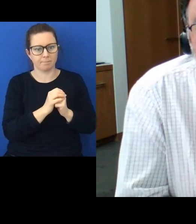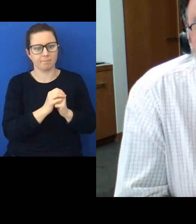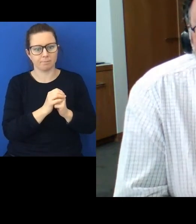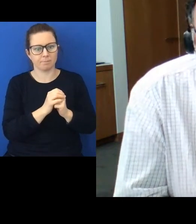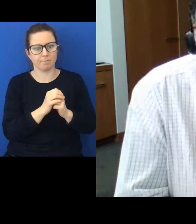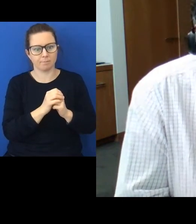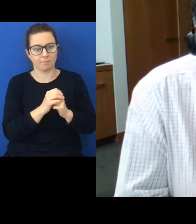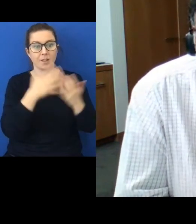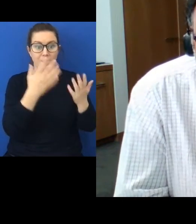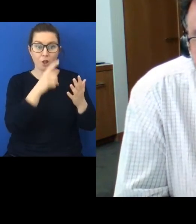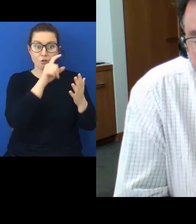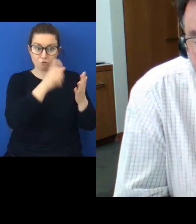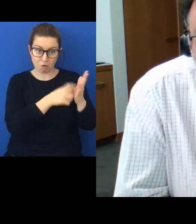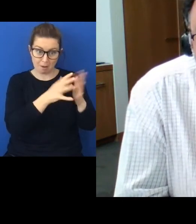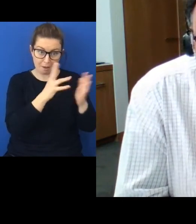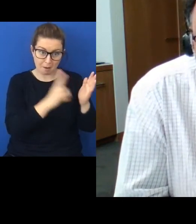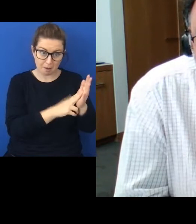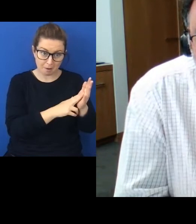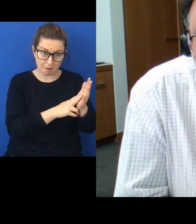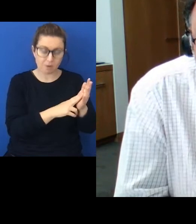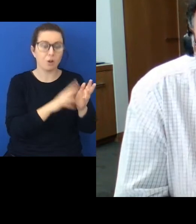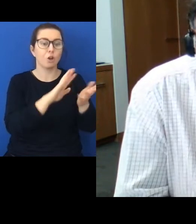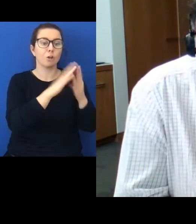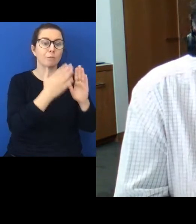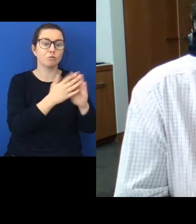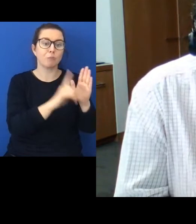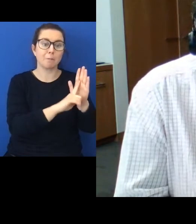the crown side and community representatives